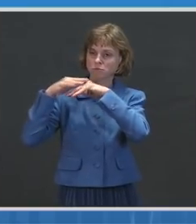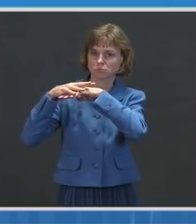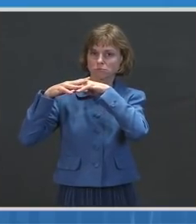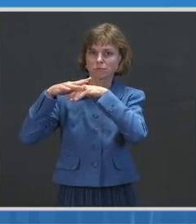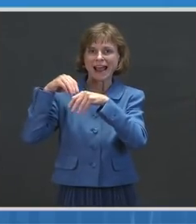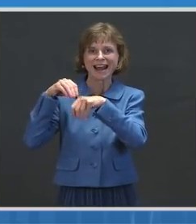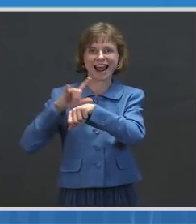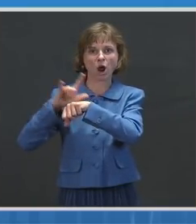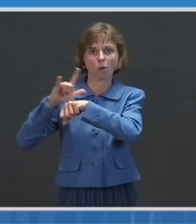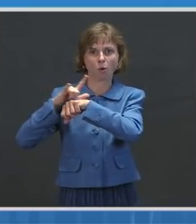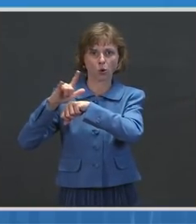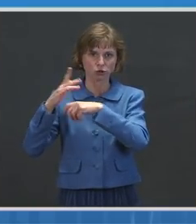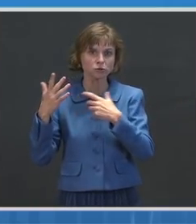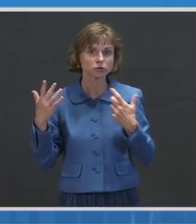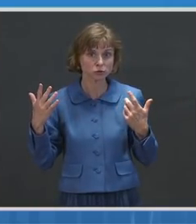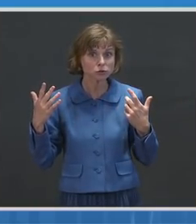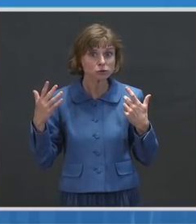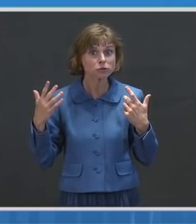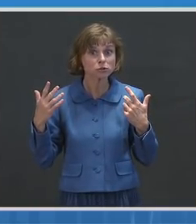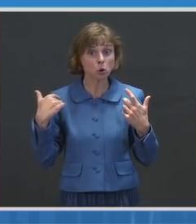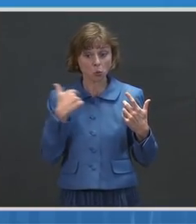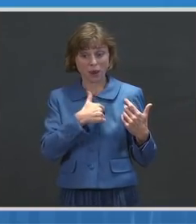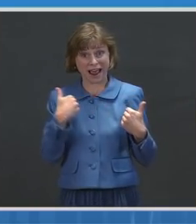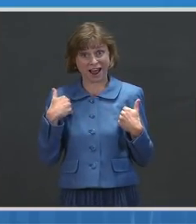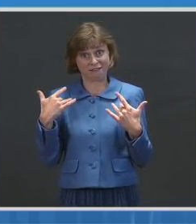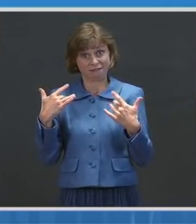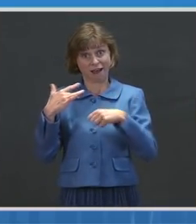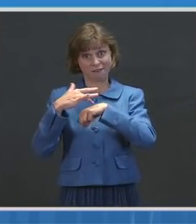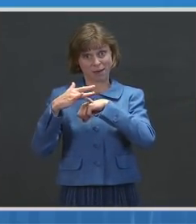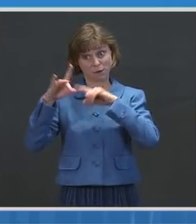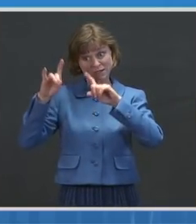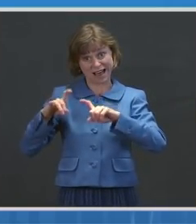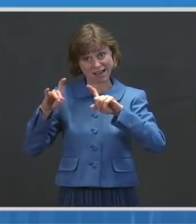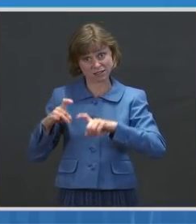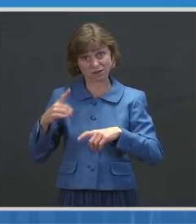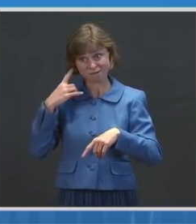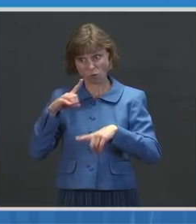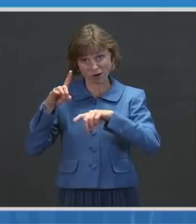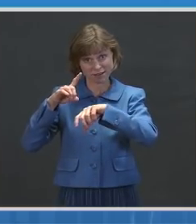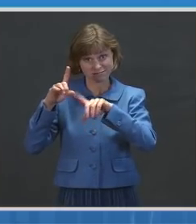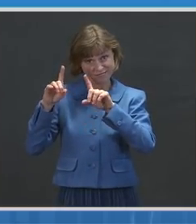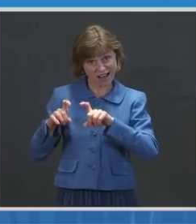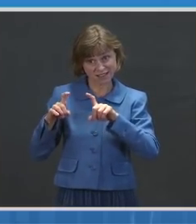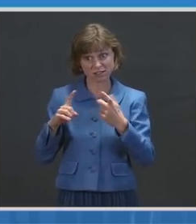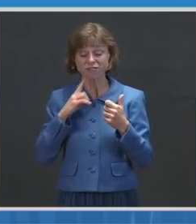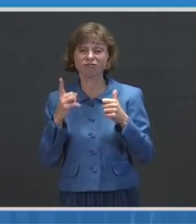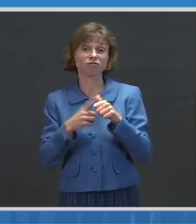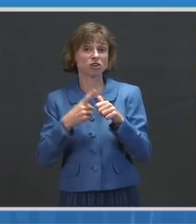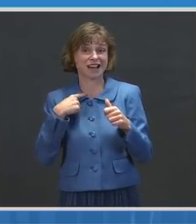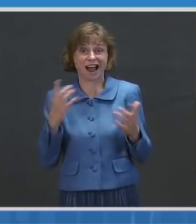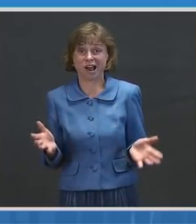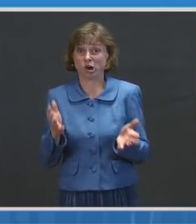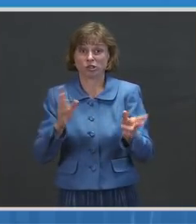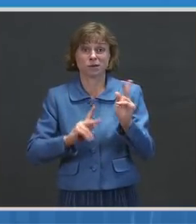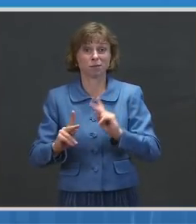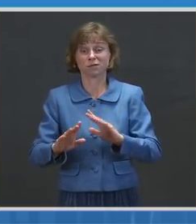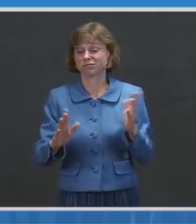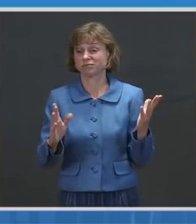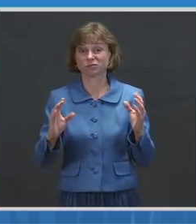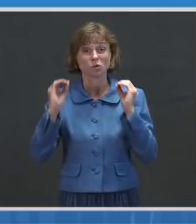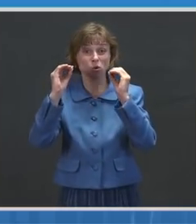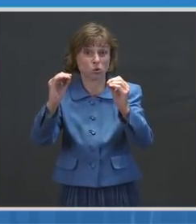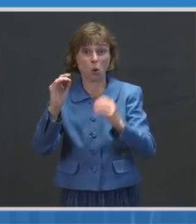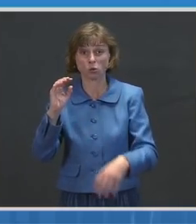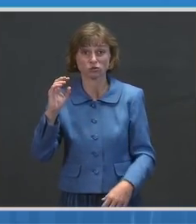you know, to the extent that we have available tests to be able to do testing, first and foremost, I would really encourage people to not travel.